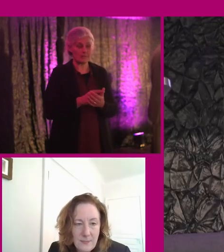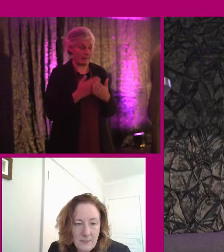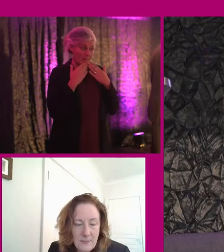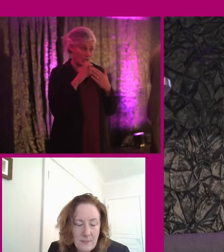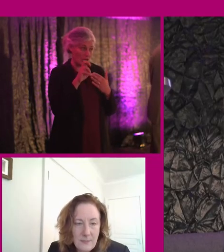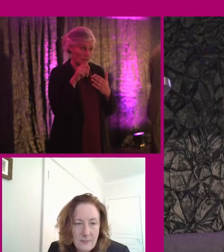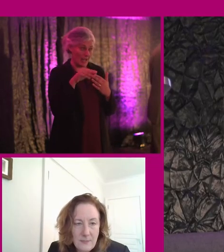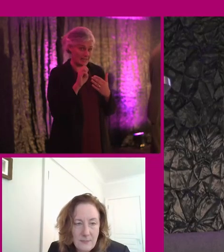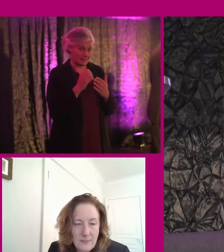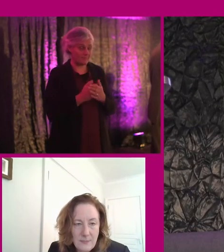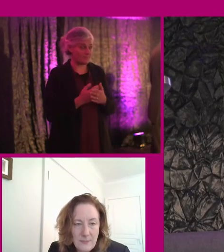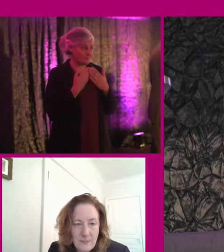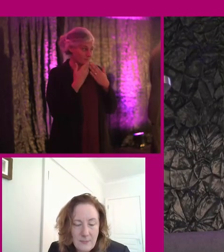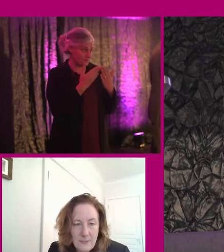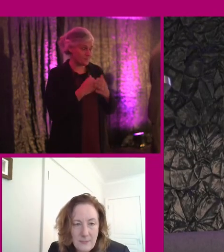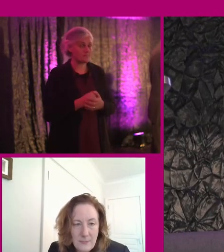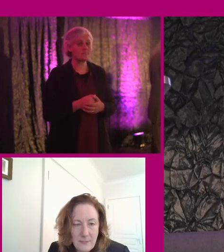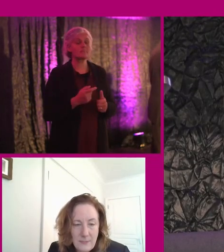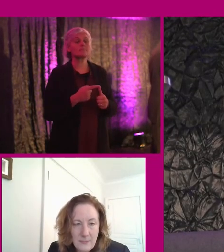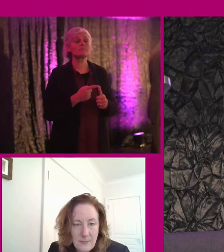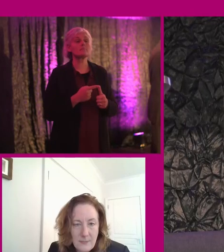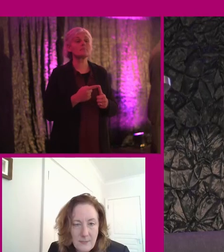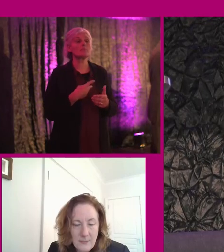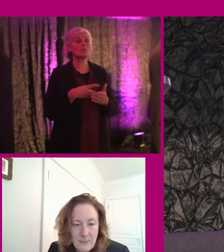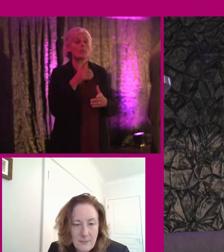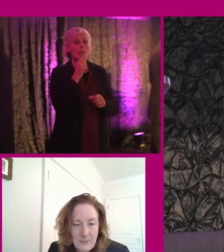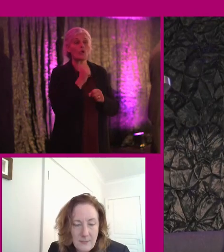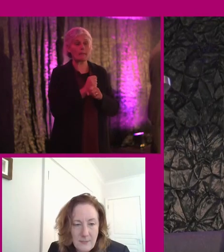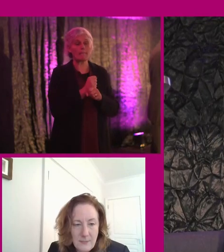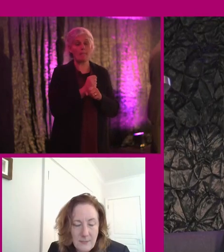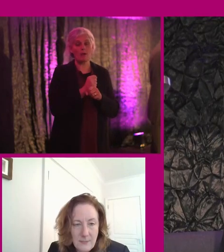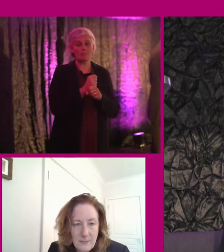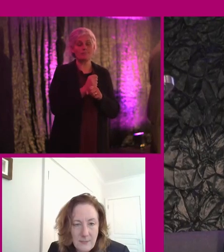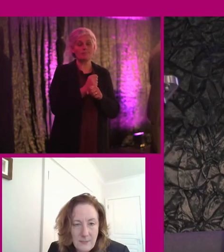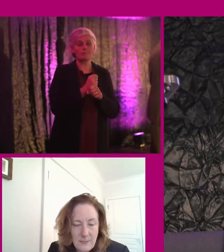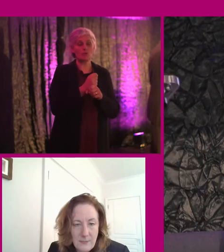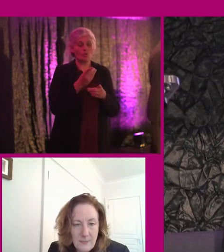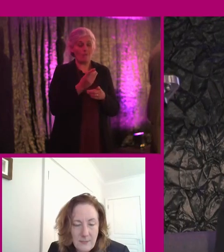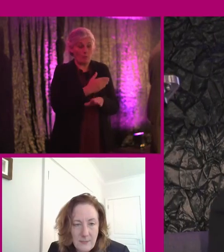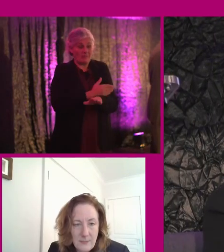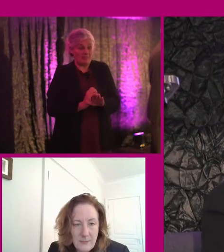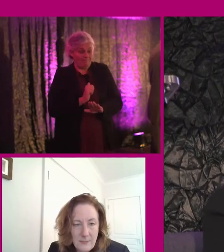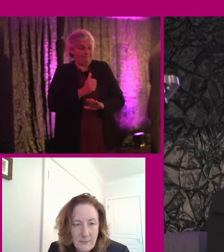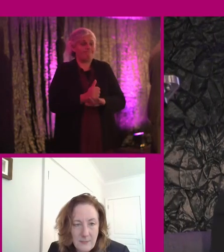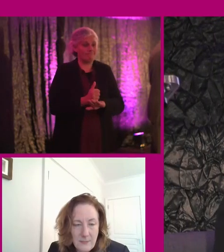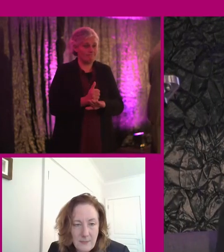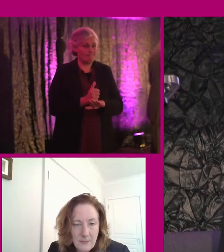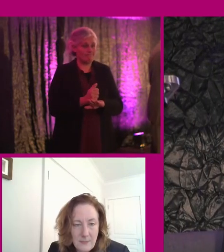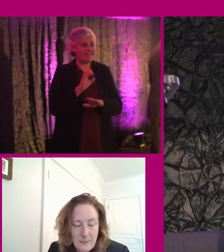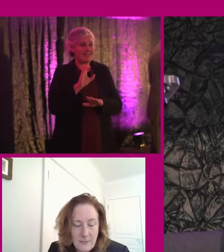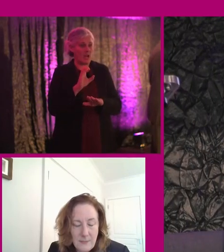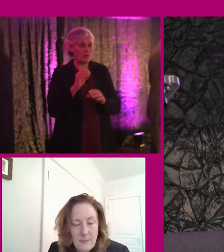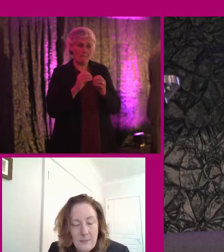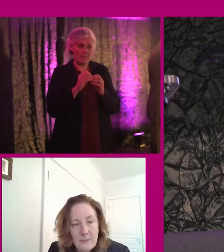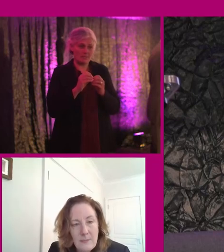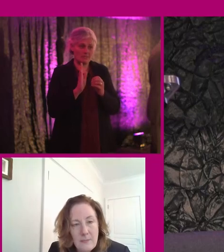for that, is in terms of efficiency, do it from the very beginning. And I think Caroline Casey already mentioned